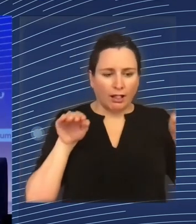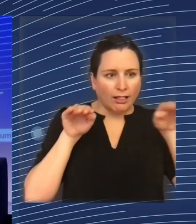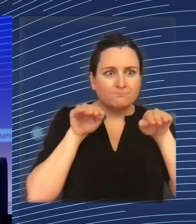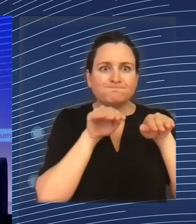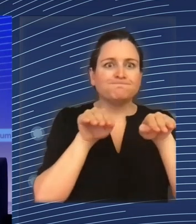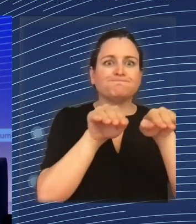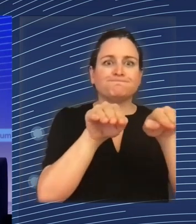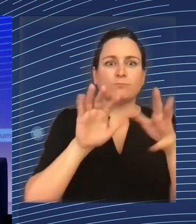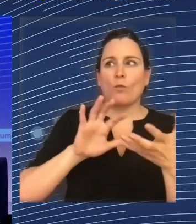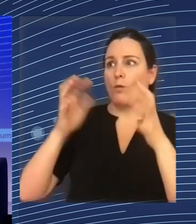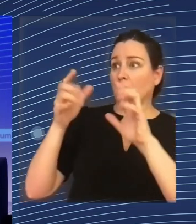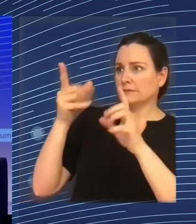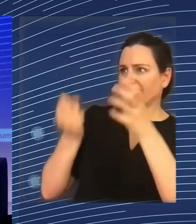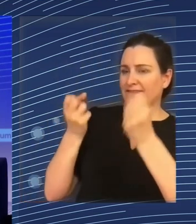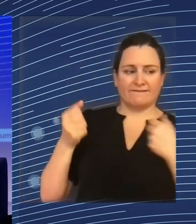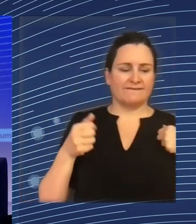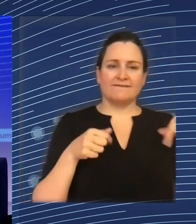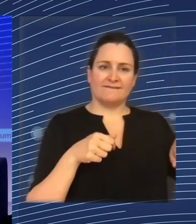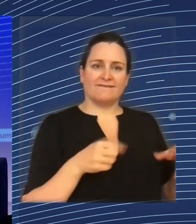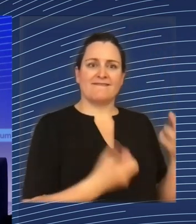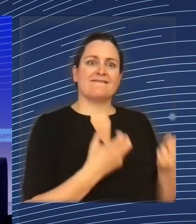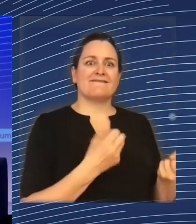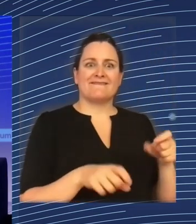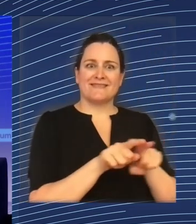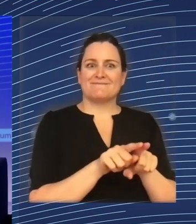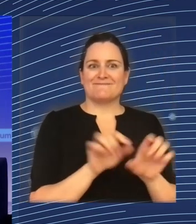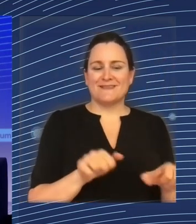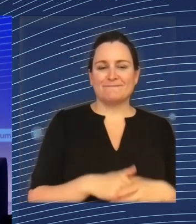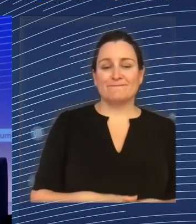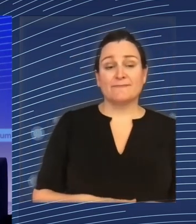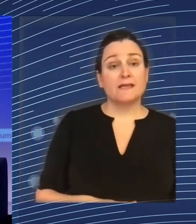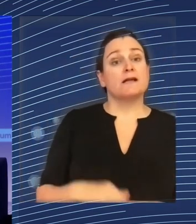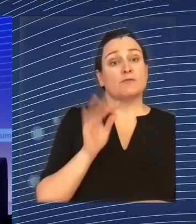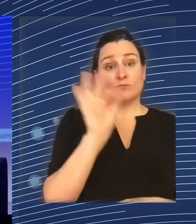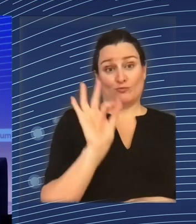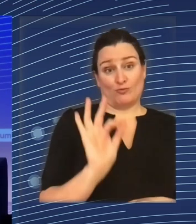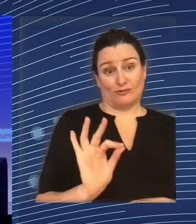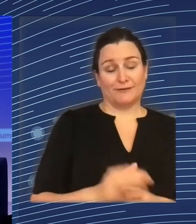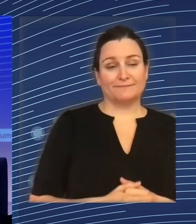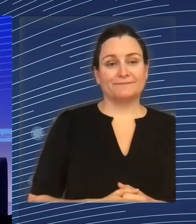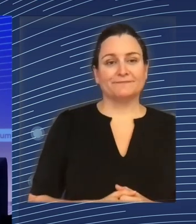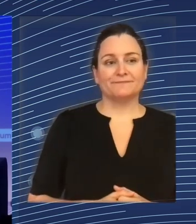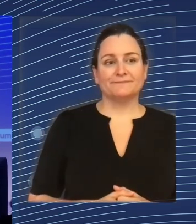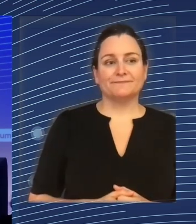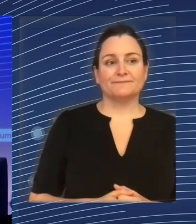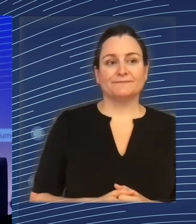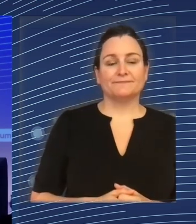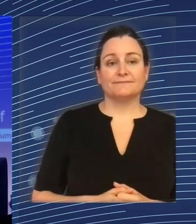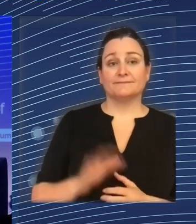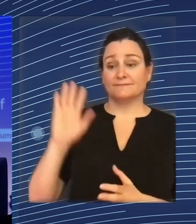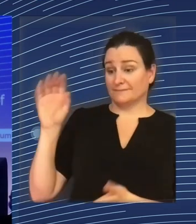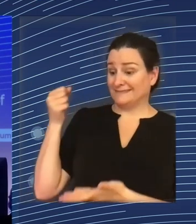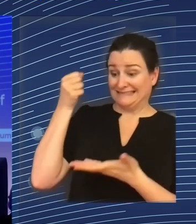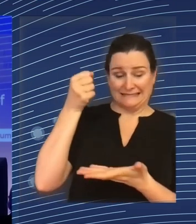more attention, but now it's coming via Slido as well. How can we ensure most of the funding is directed to the most efficient projects and